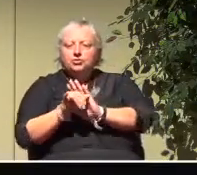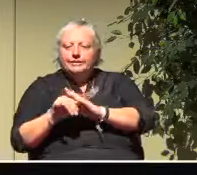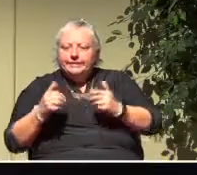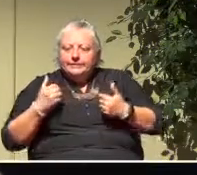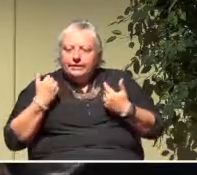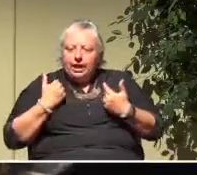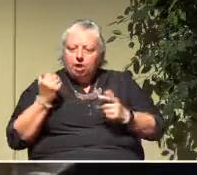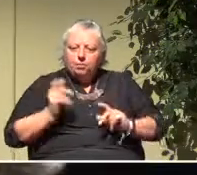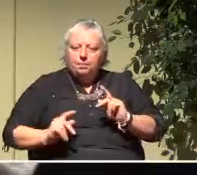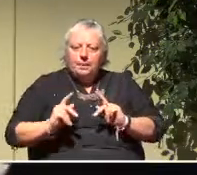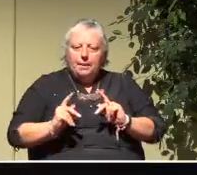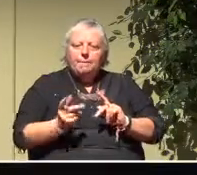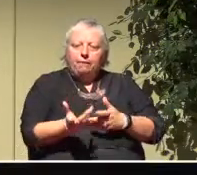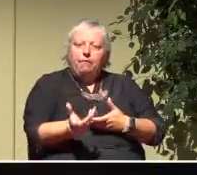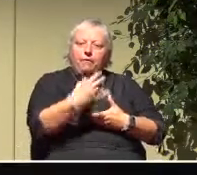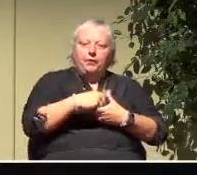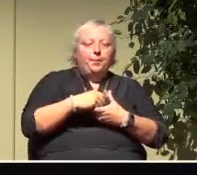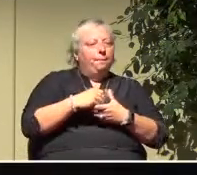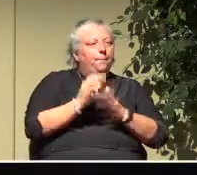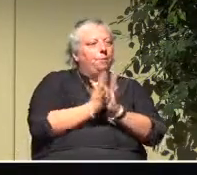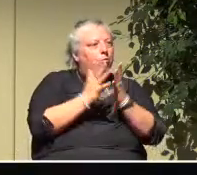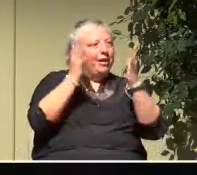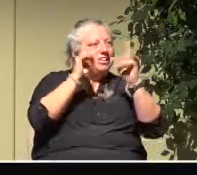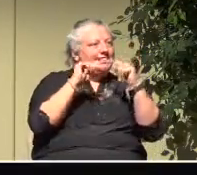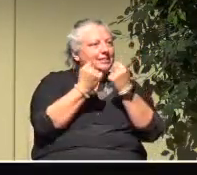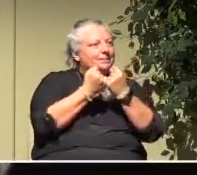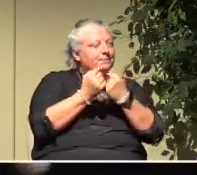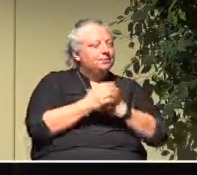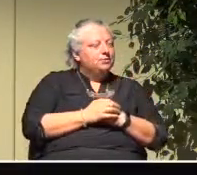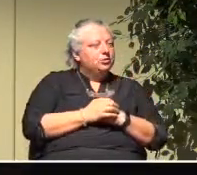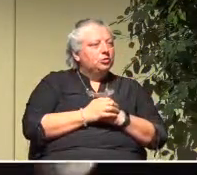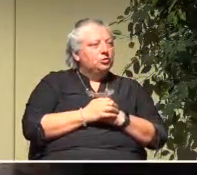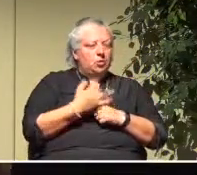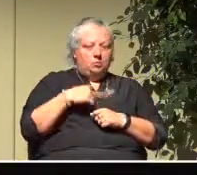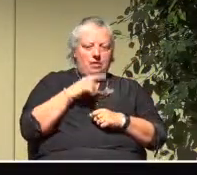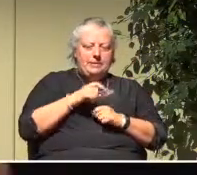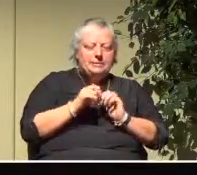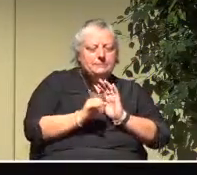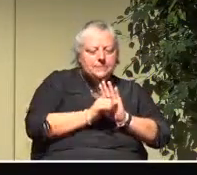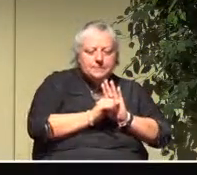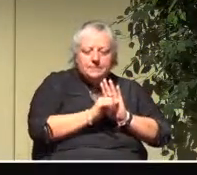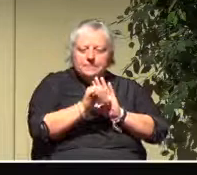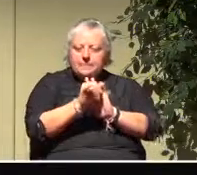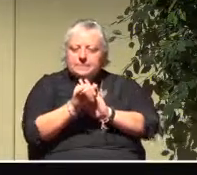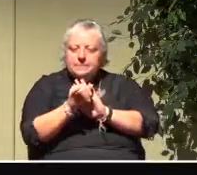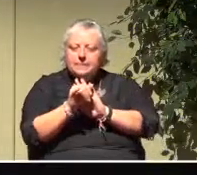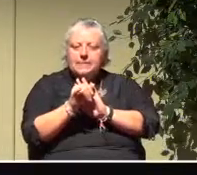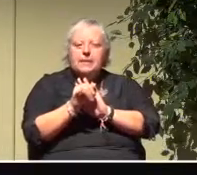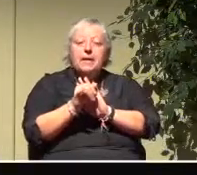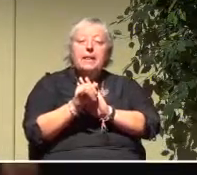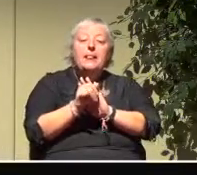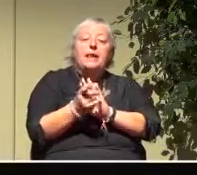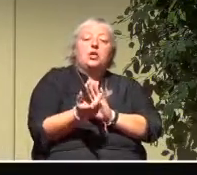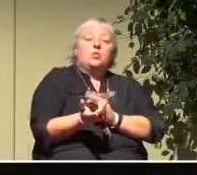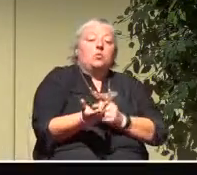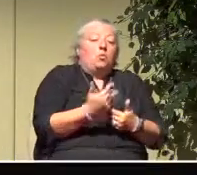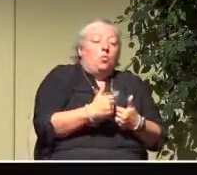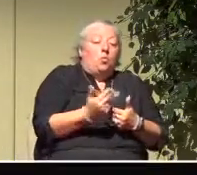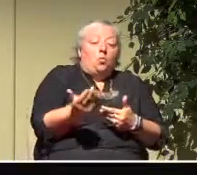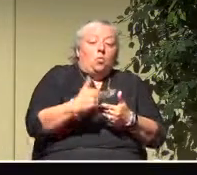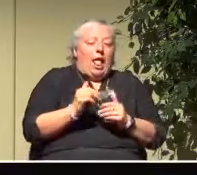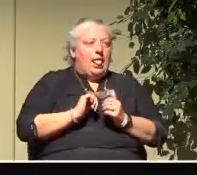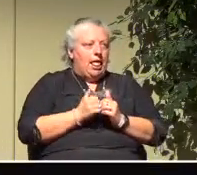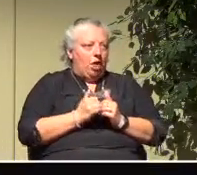people to be part of praise teams. We're going to need to be intentional about working them into praise teams. About having